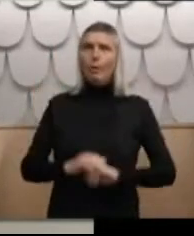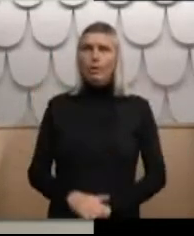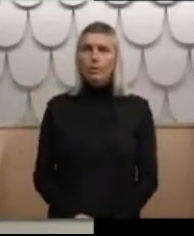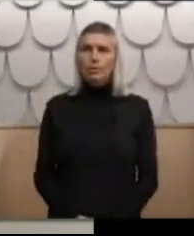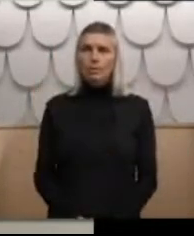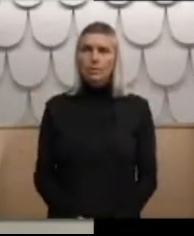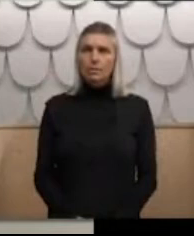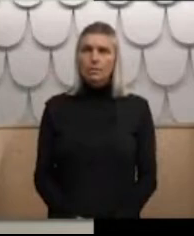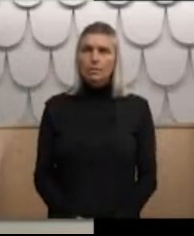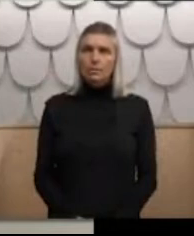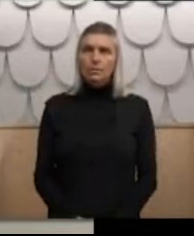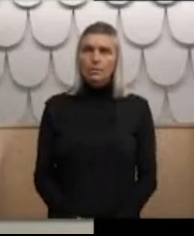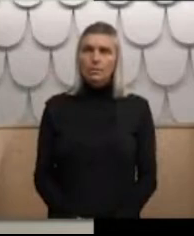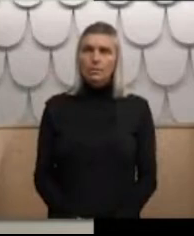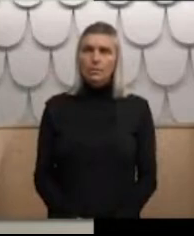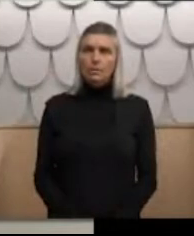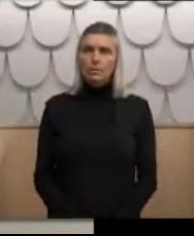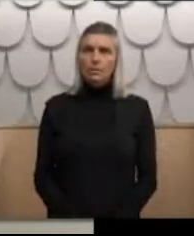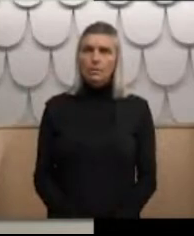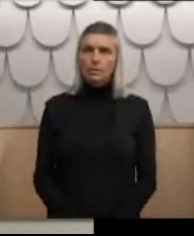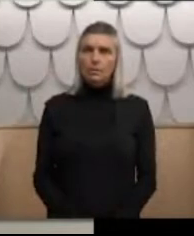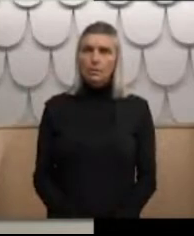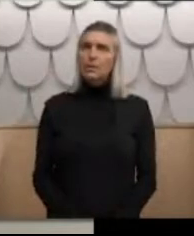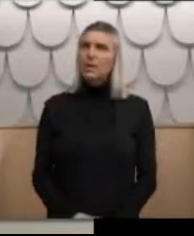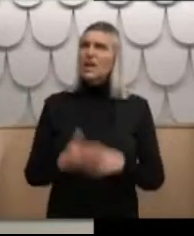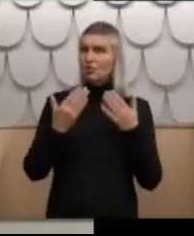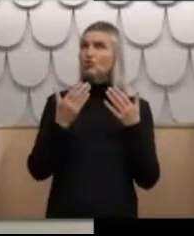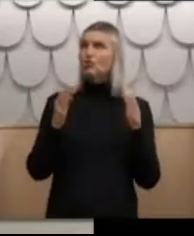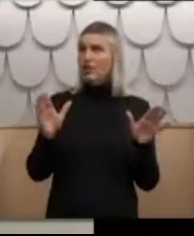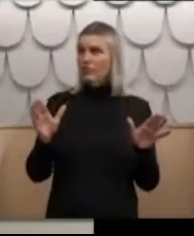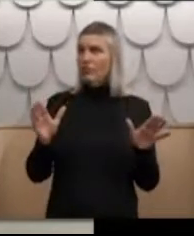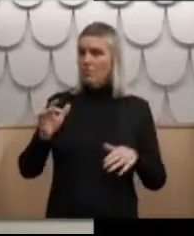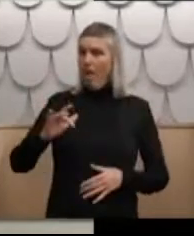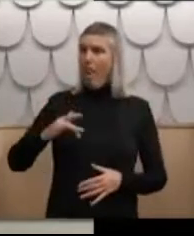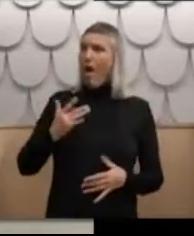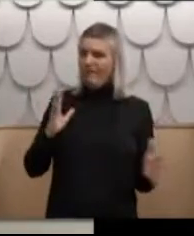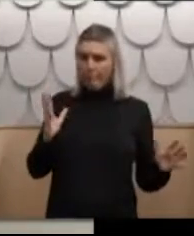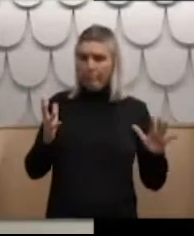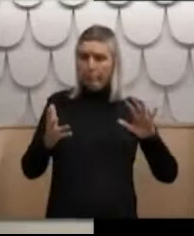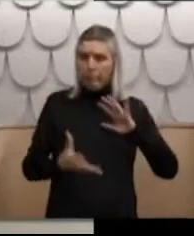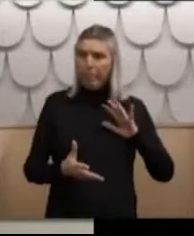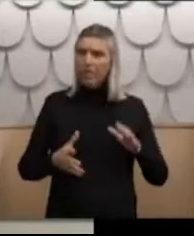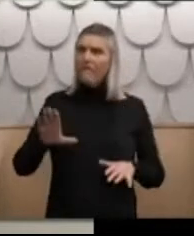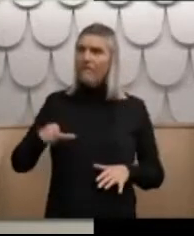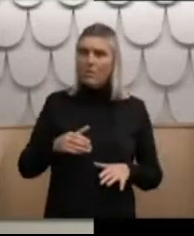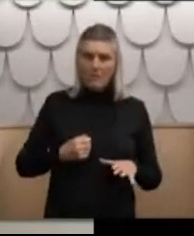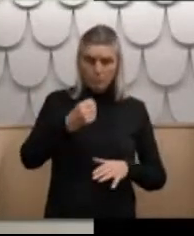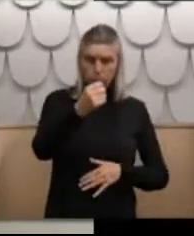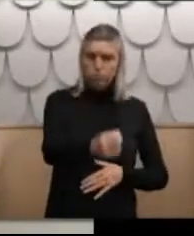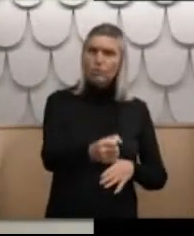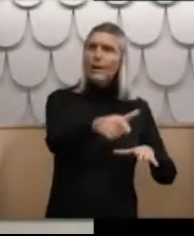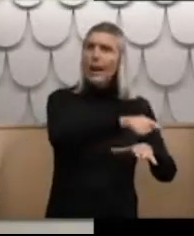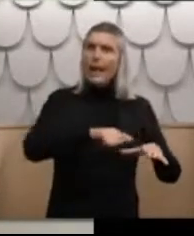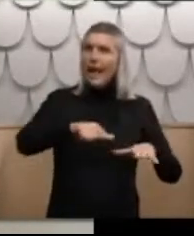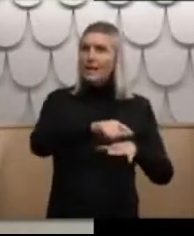Overall, what I went through Lake Ellets has affected the quality of my life and my ability to just